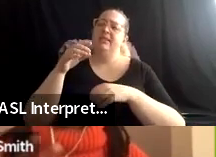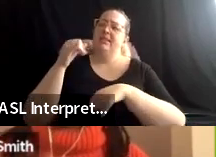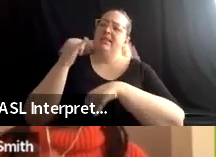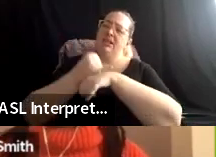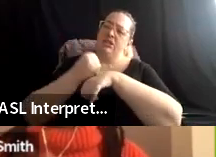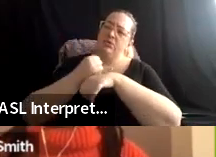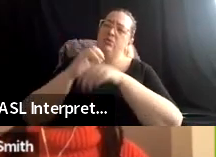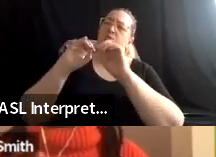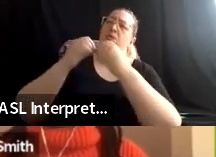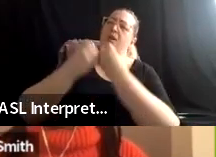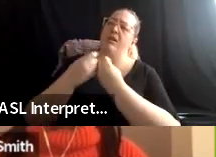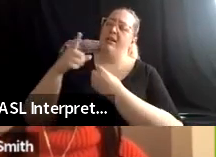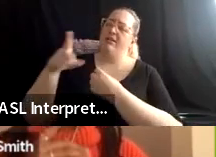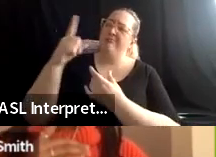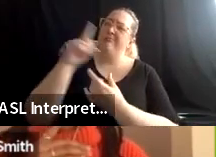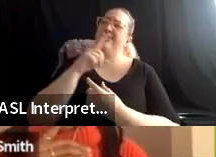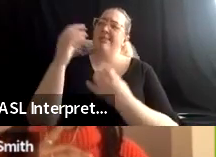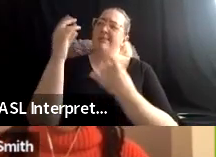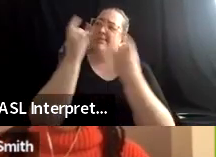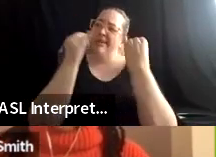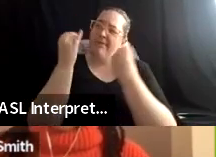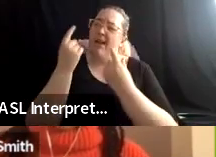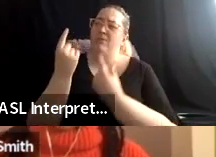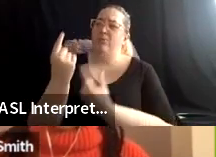and, and think about multiple things at once.